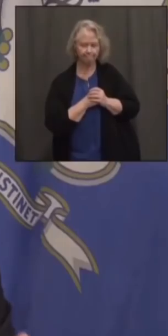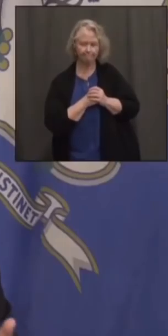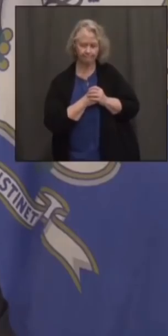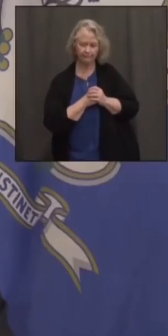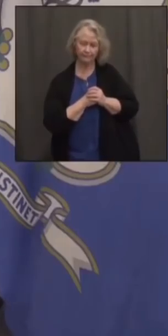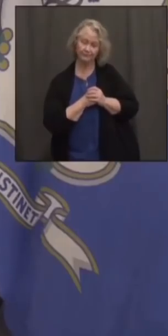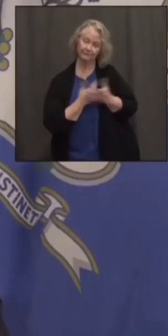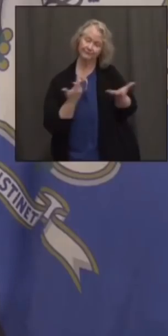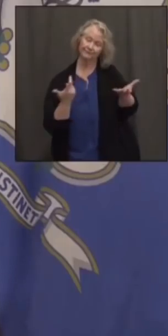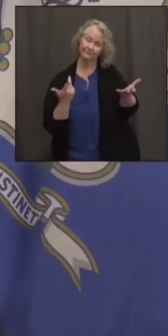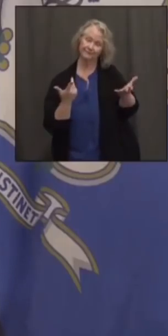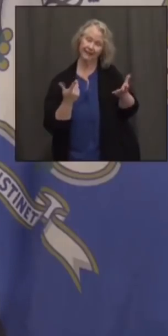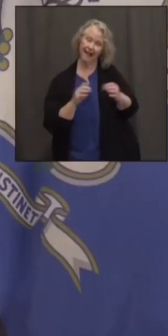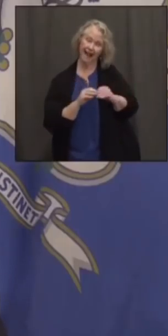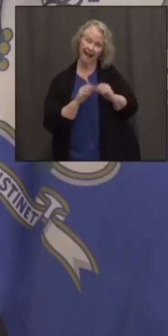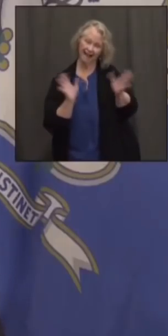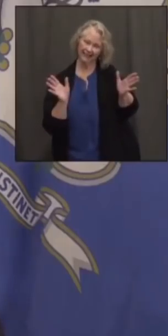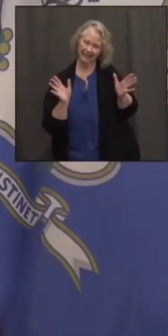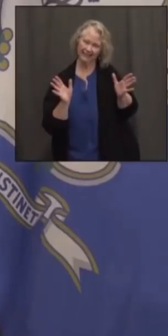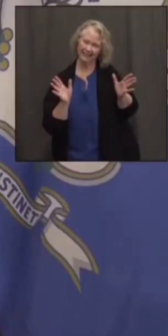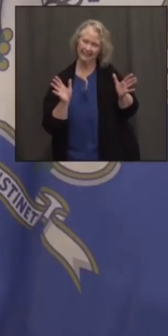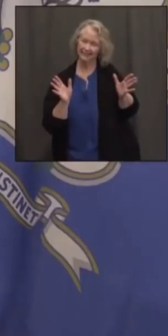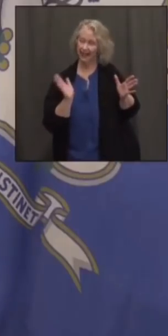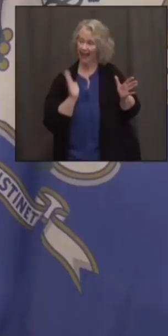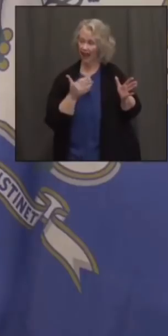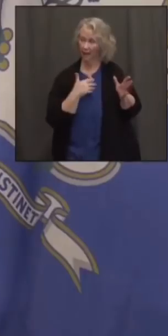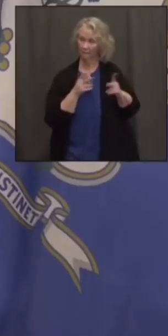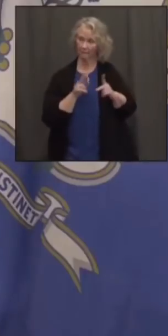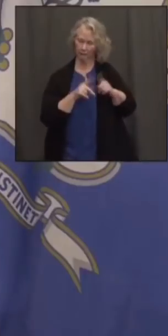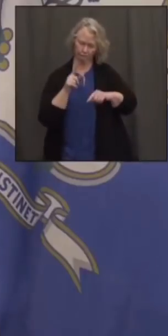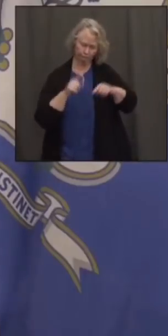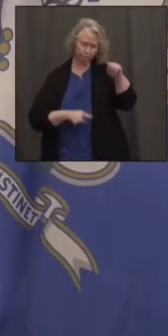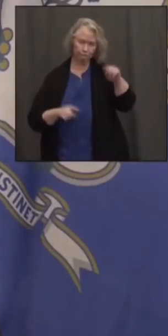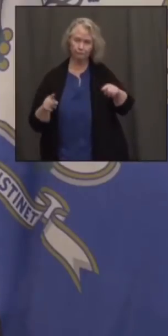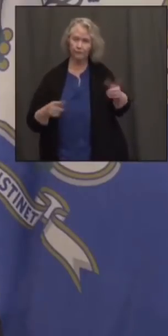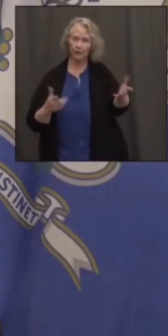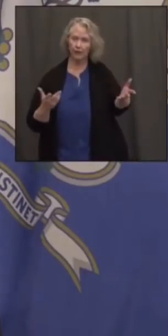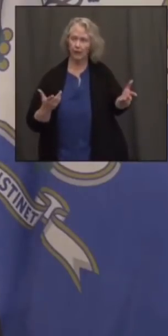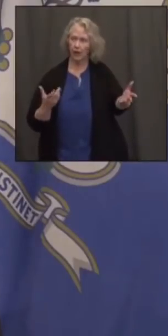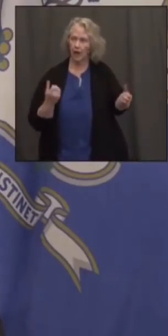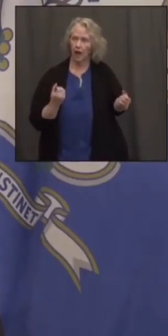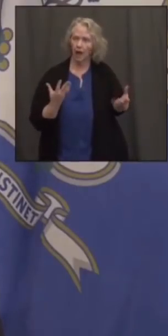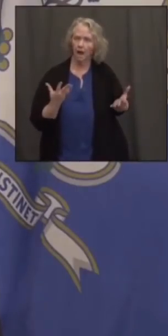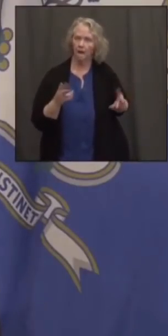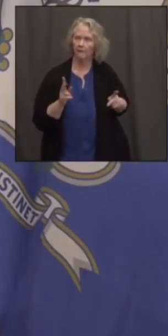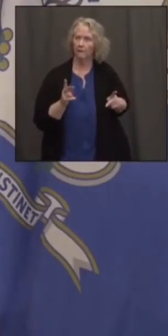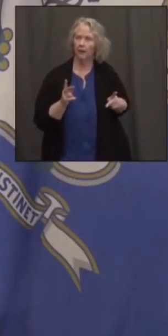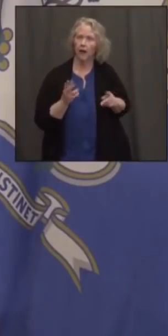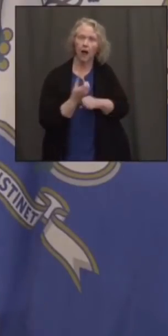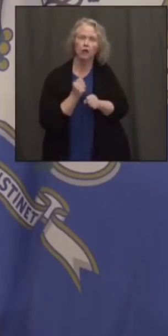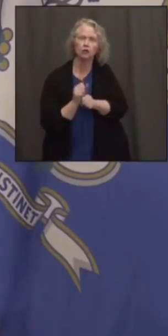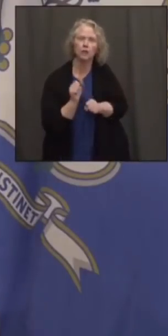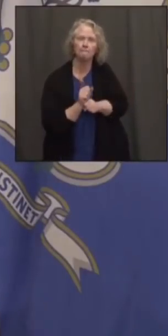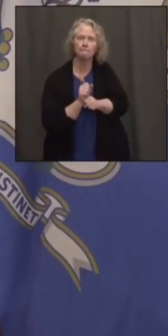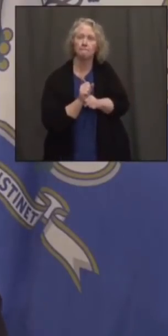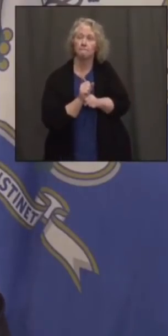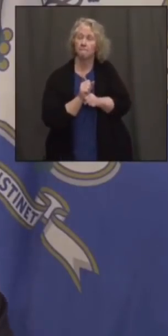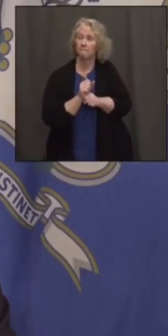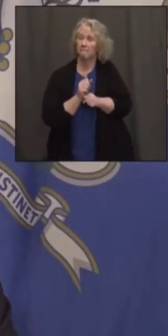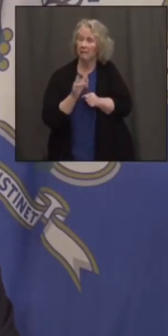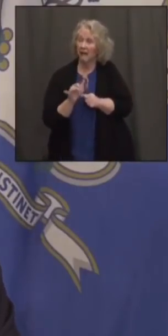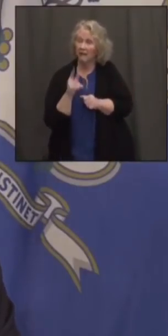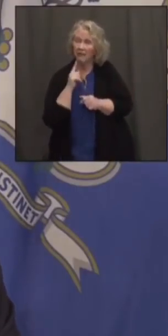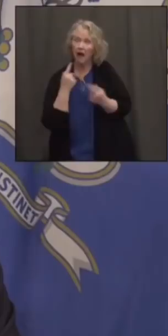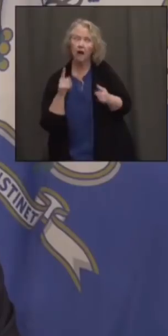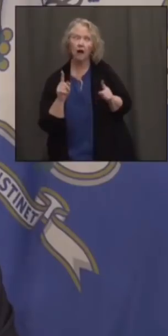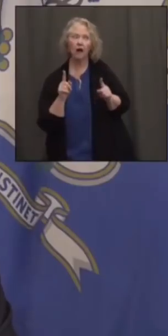we have a wide variety. Workforce? How many people got a job? And was that an investment that paid off? I think